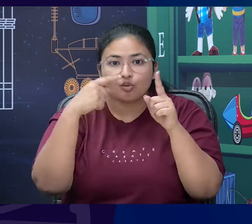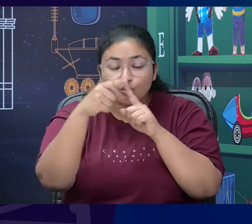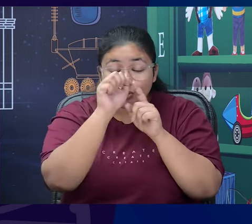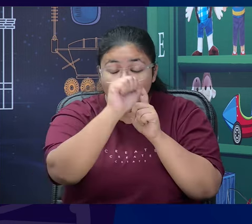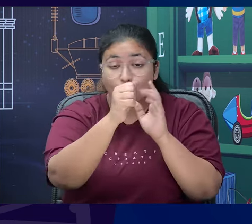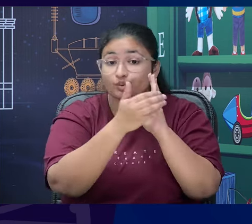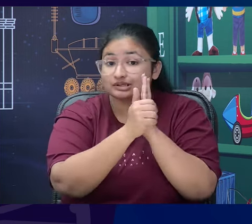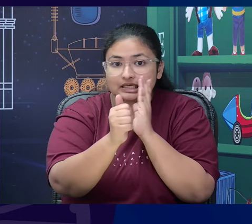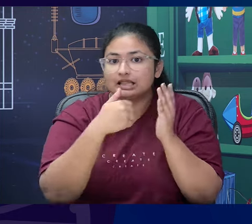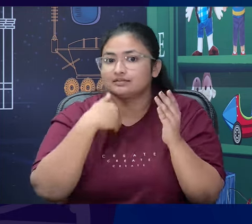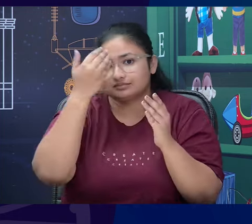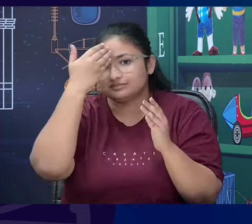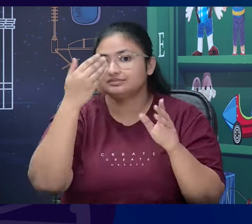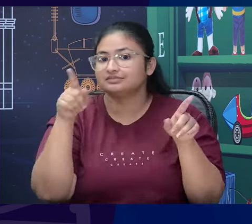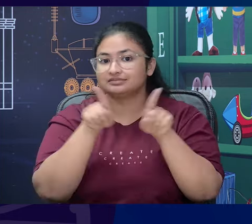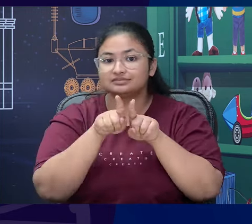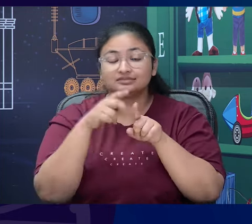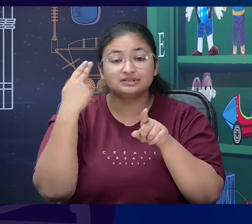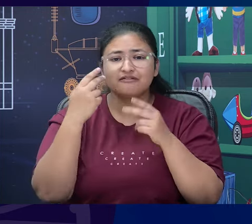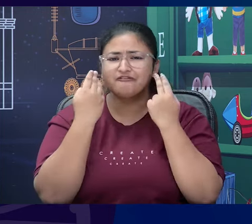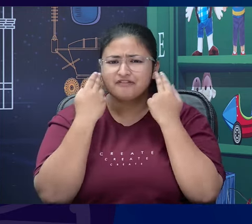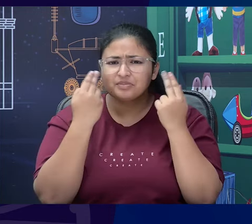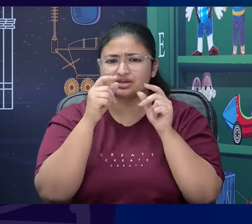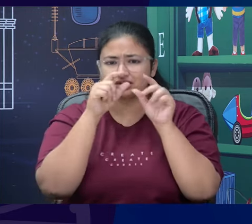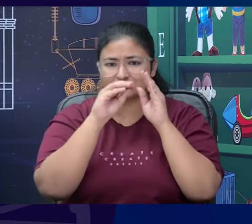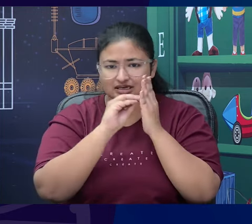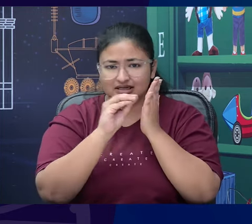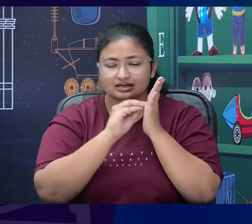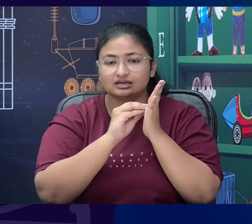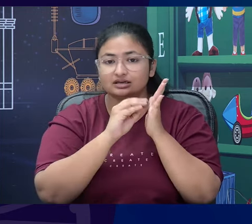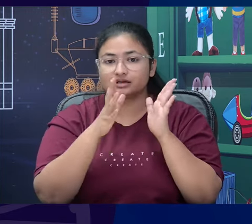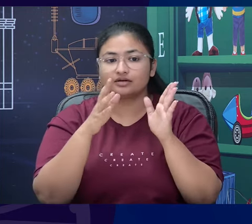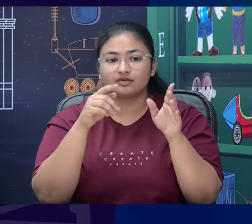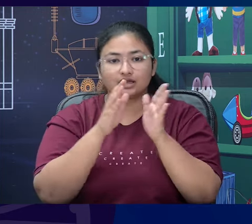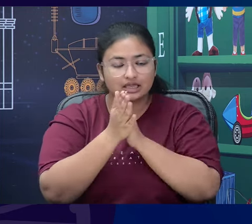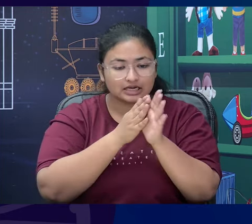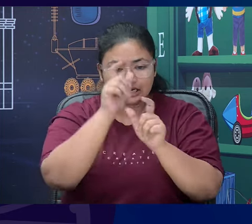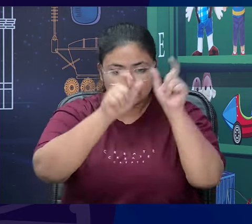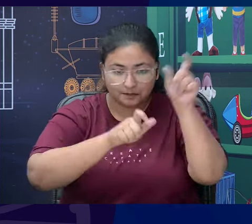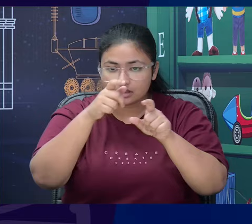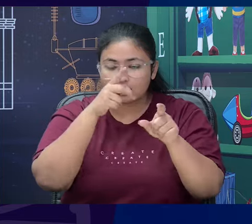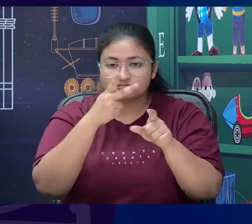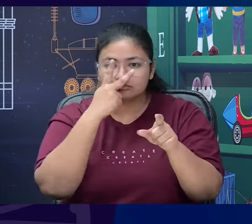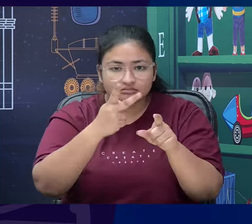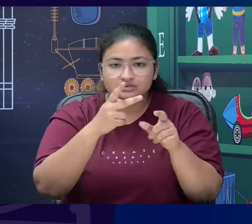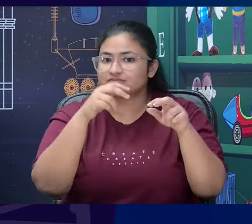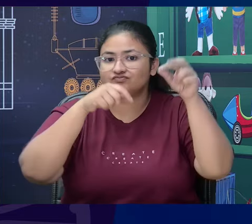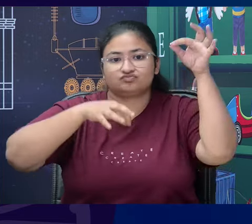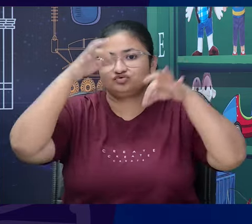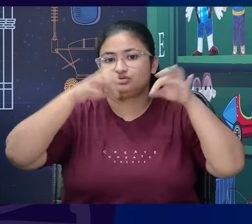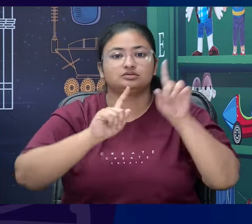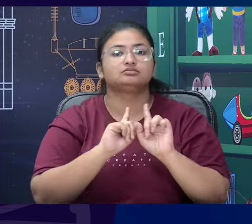judge the book by its cover. Yes. So, let us spin the wheel again once and see what comes. And